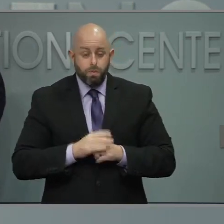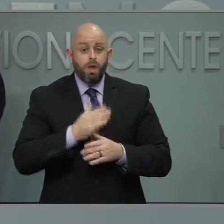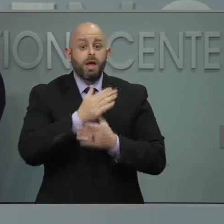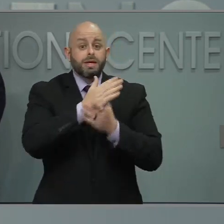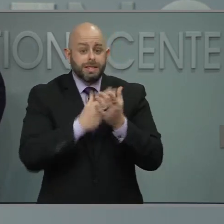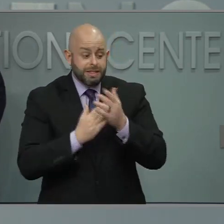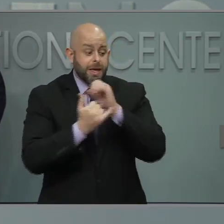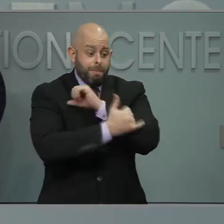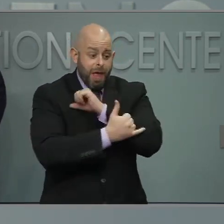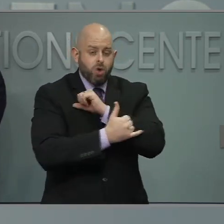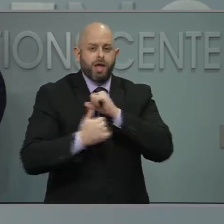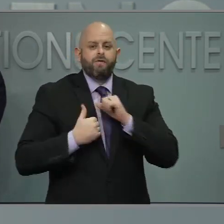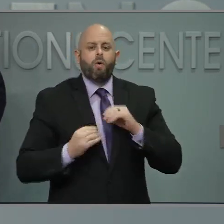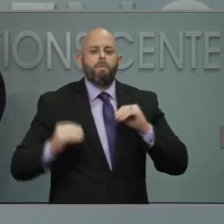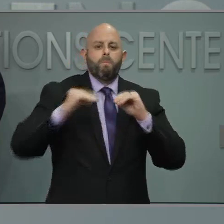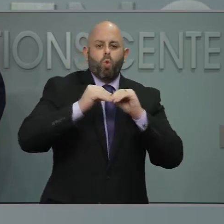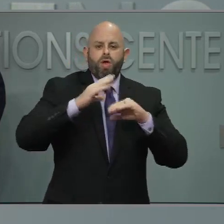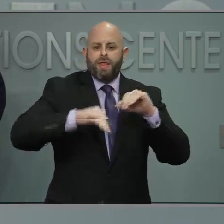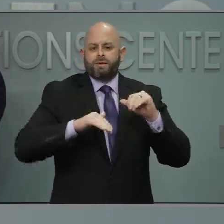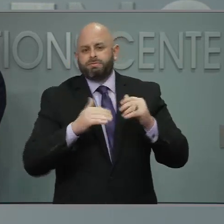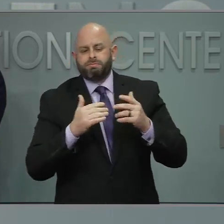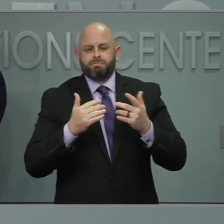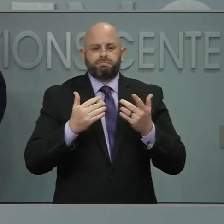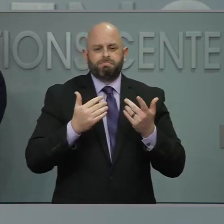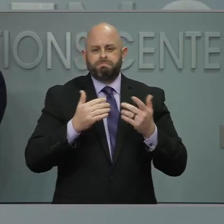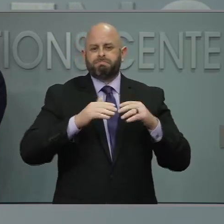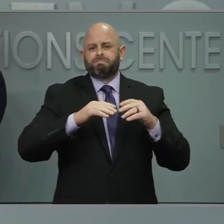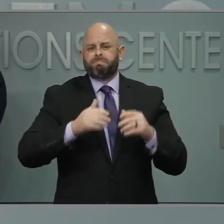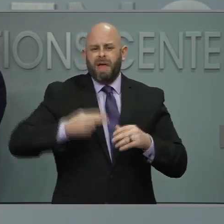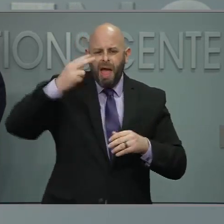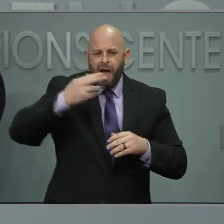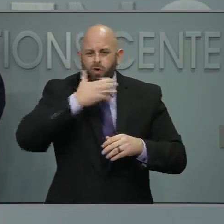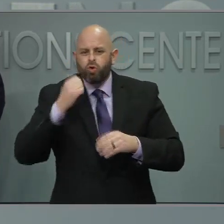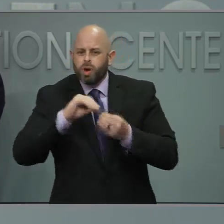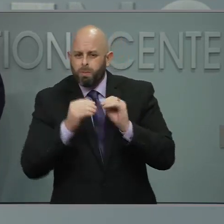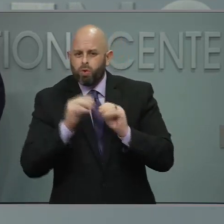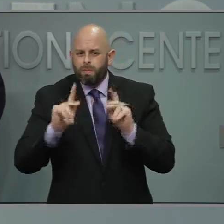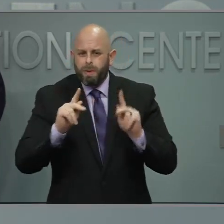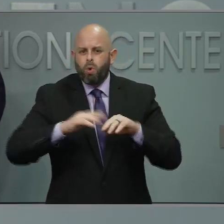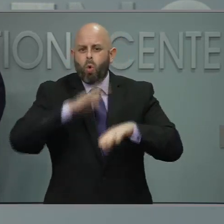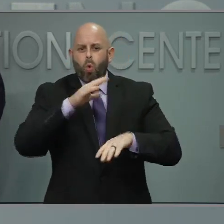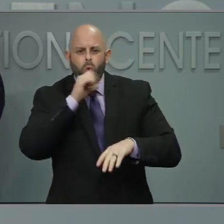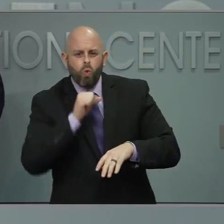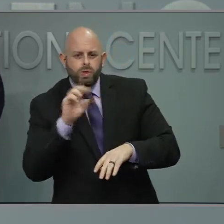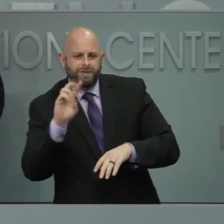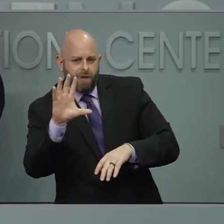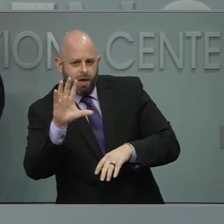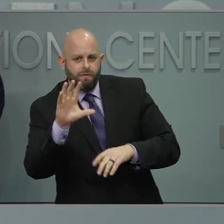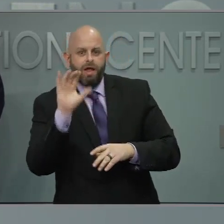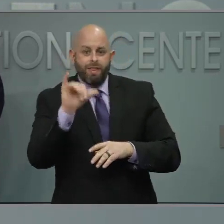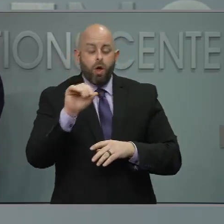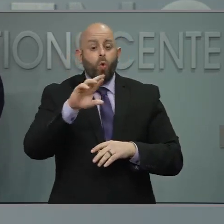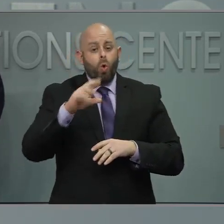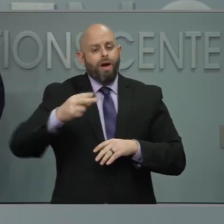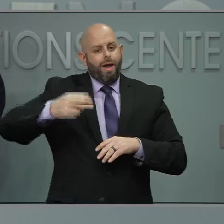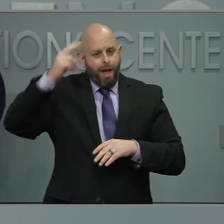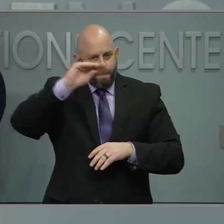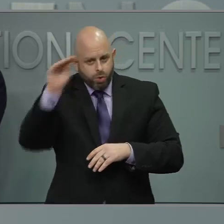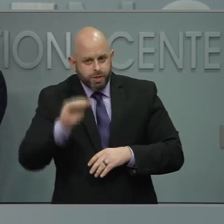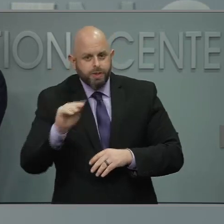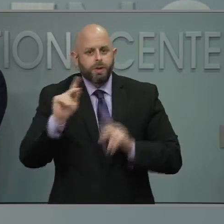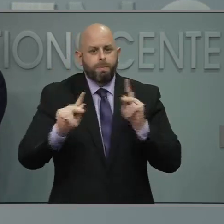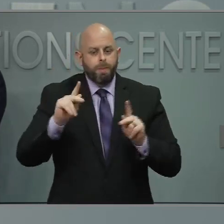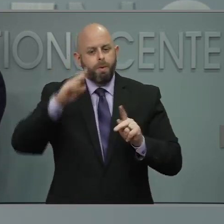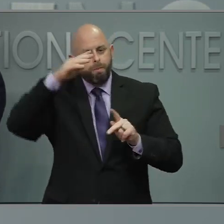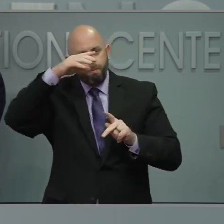folks who are 65 and up and low income, 65 and up from our historically marginalized communities. As far as Brunswick, I know